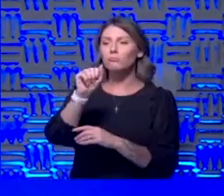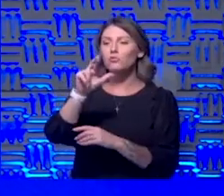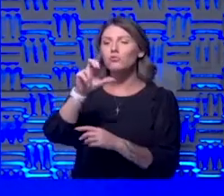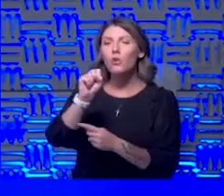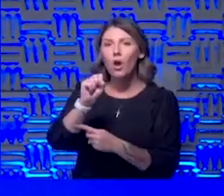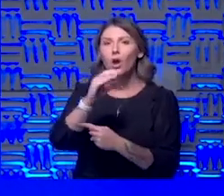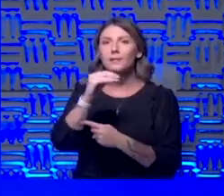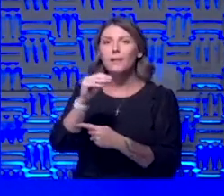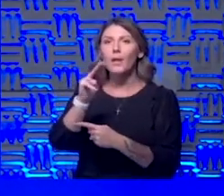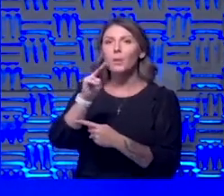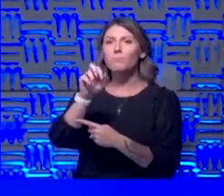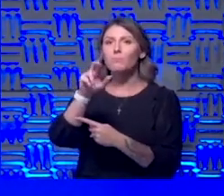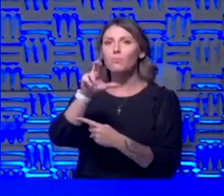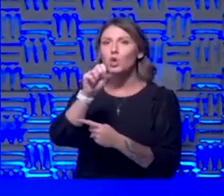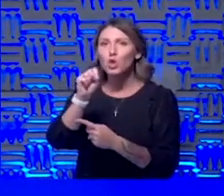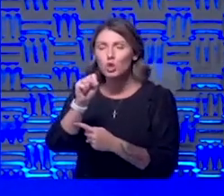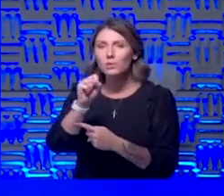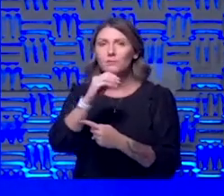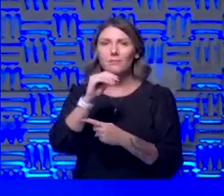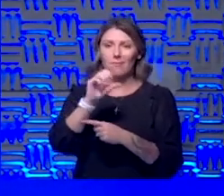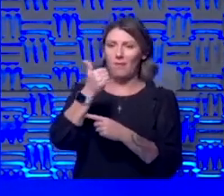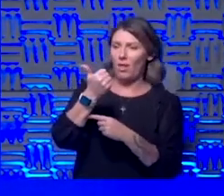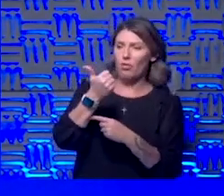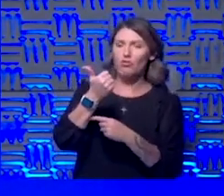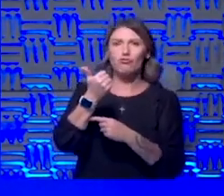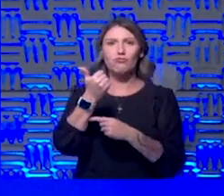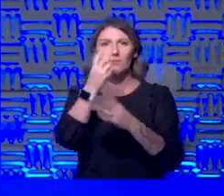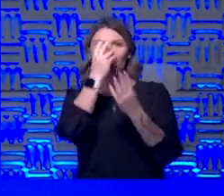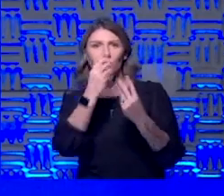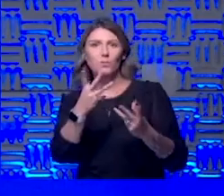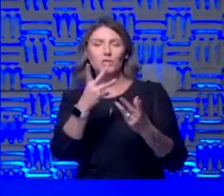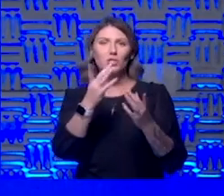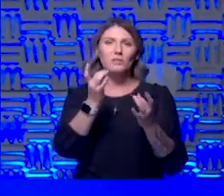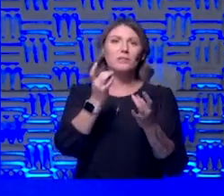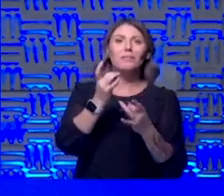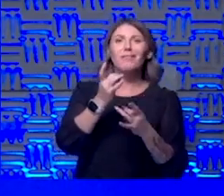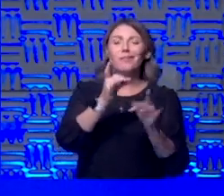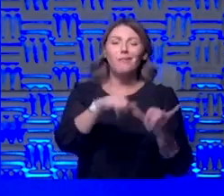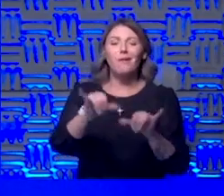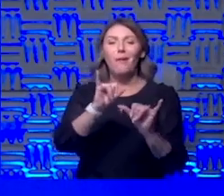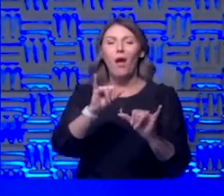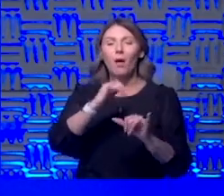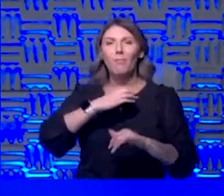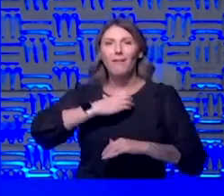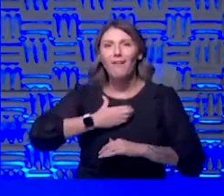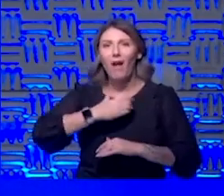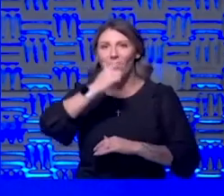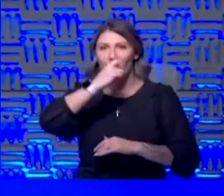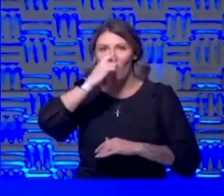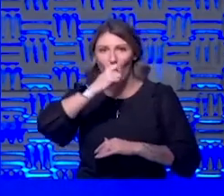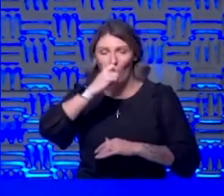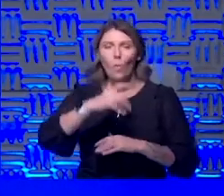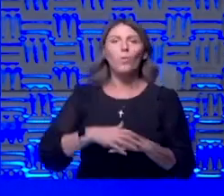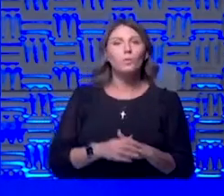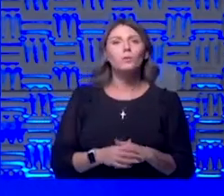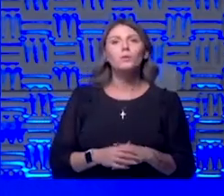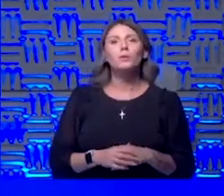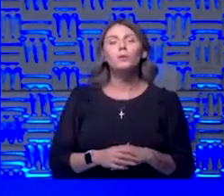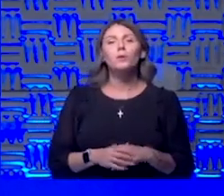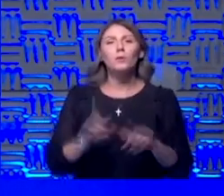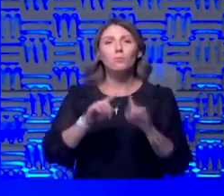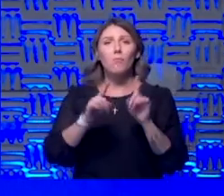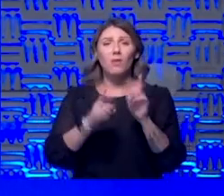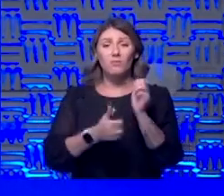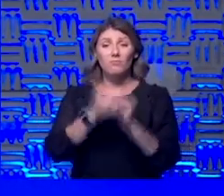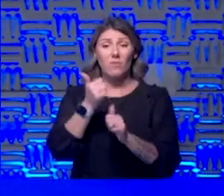also with the other information from the endemic or the common cough and cold coronavirus as well but for the most part it is